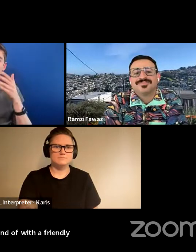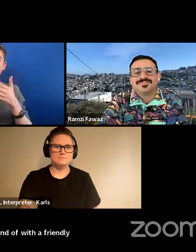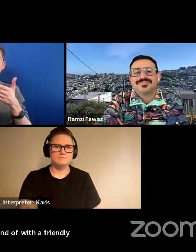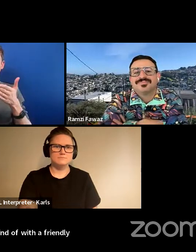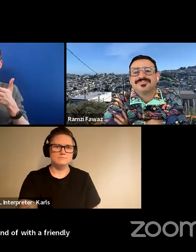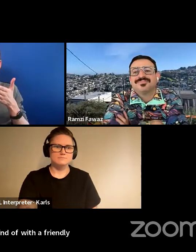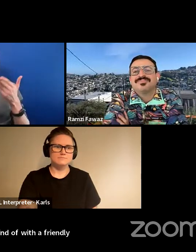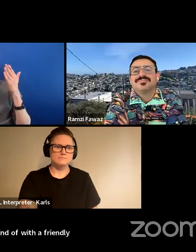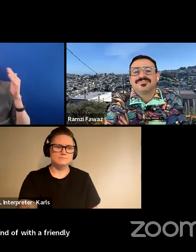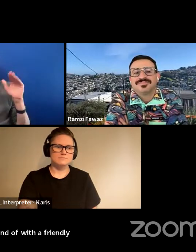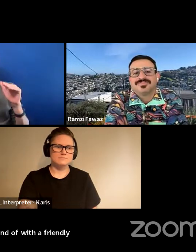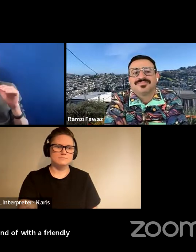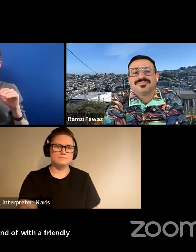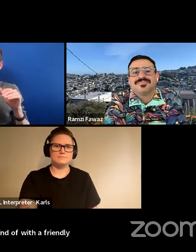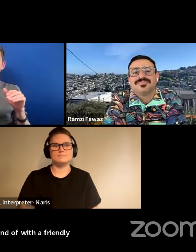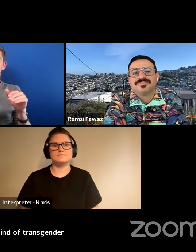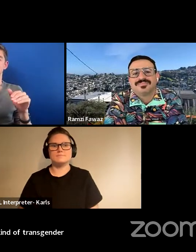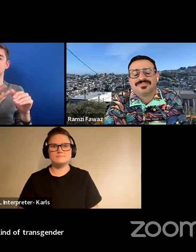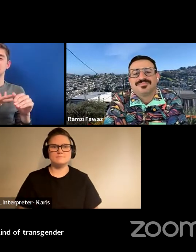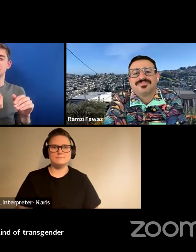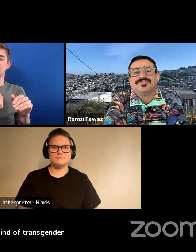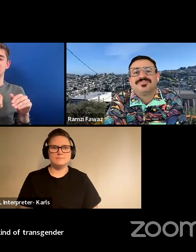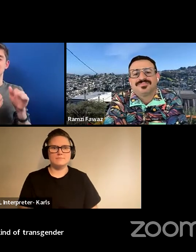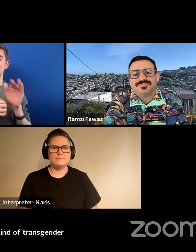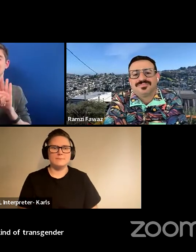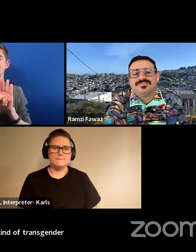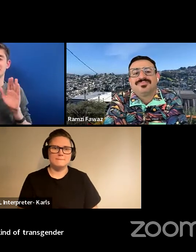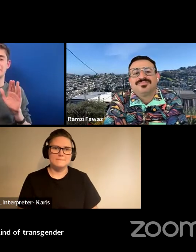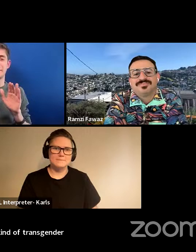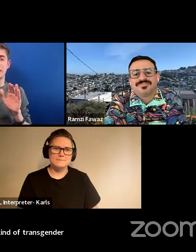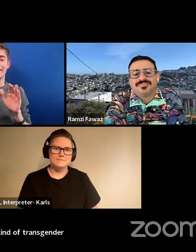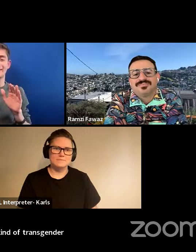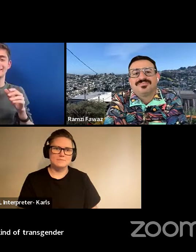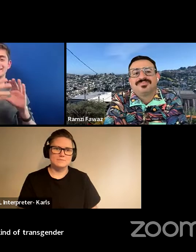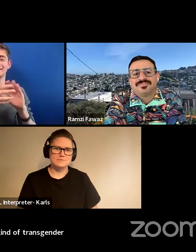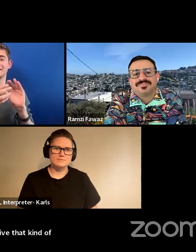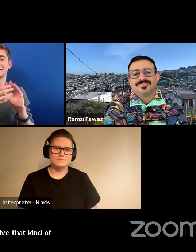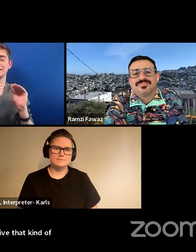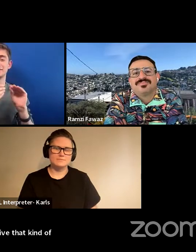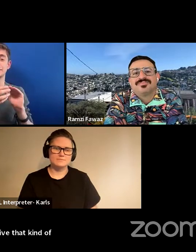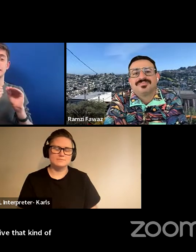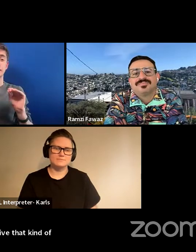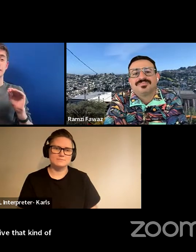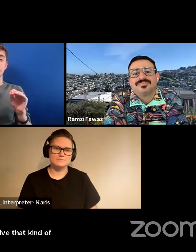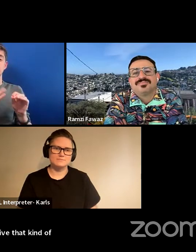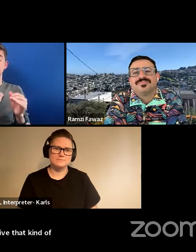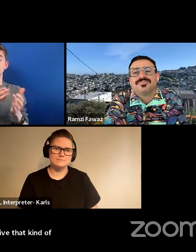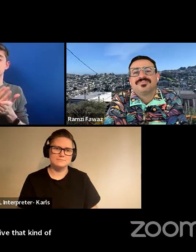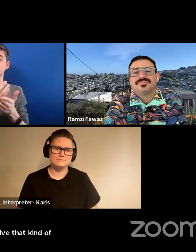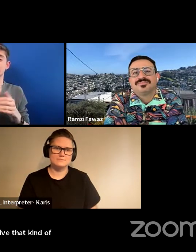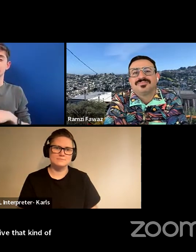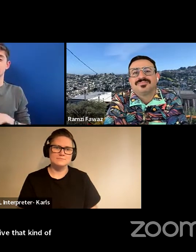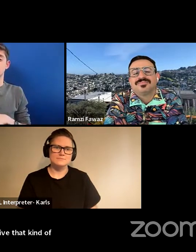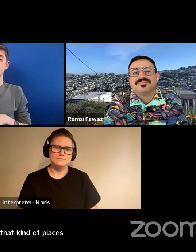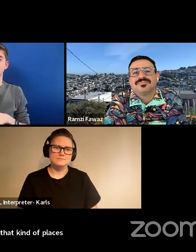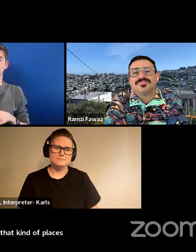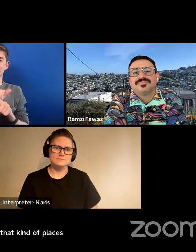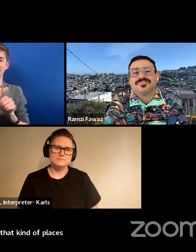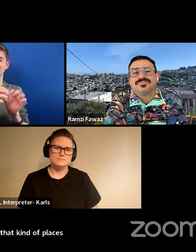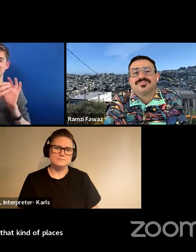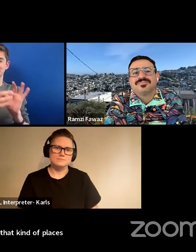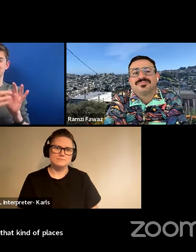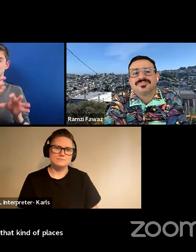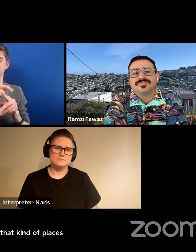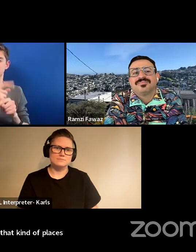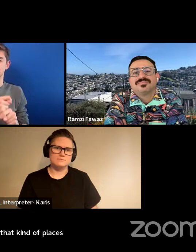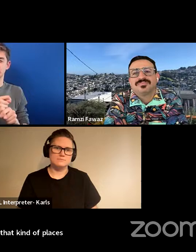identity politics narrative that kind of places transgender rights movement in this tradition of the movement